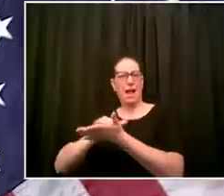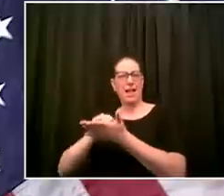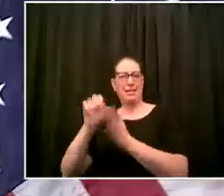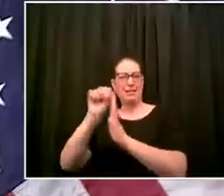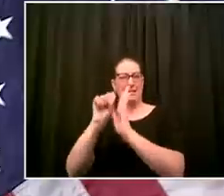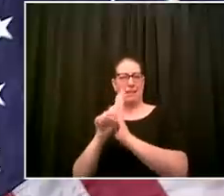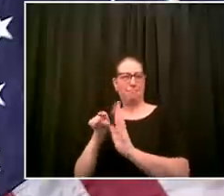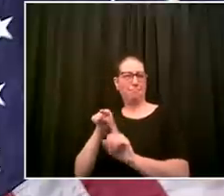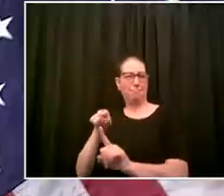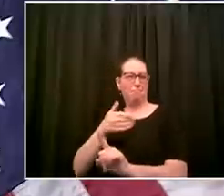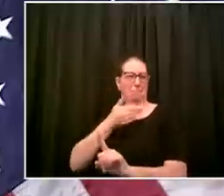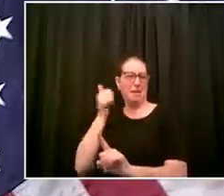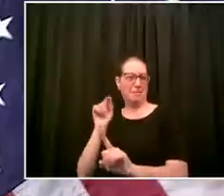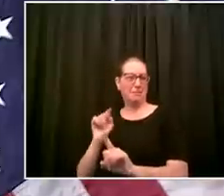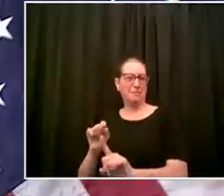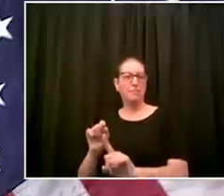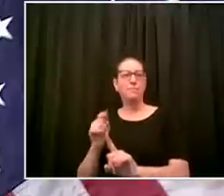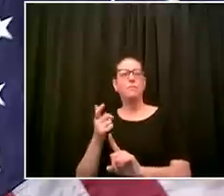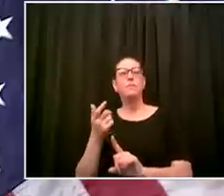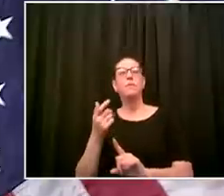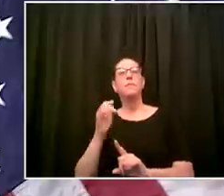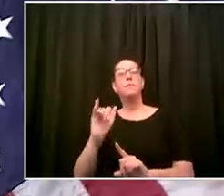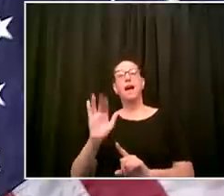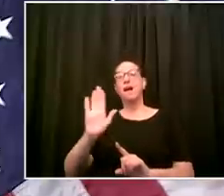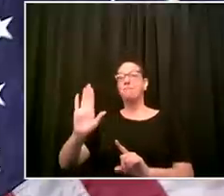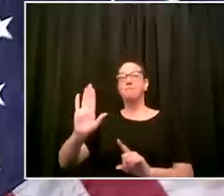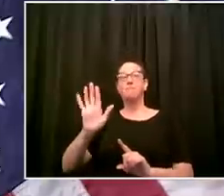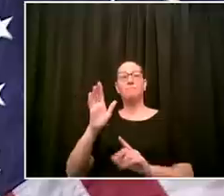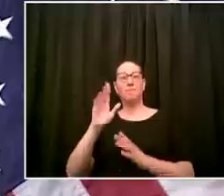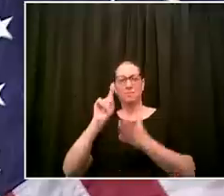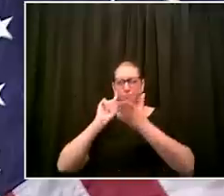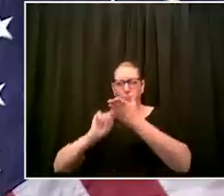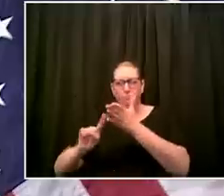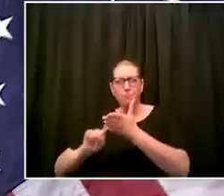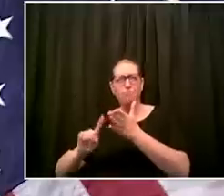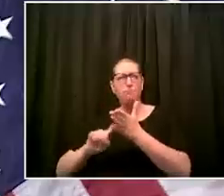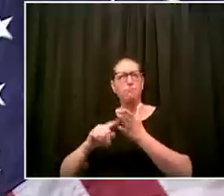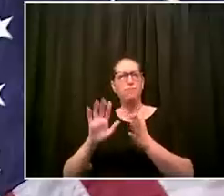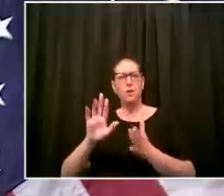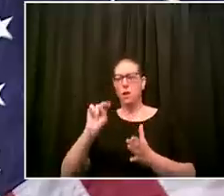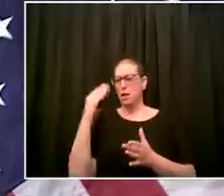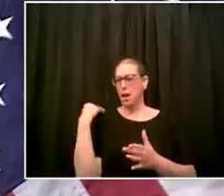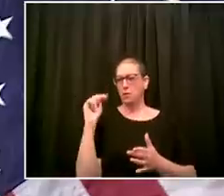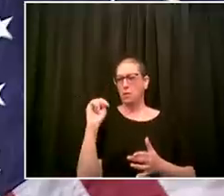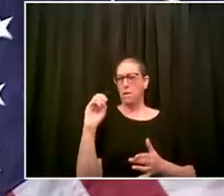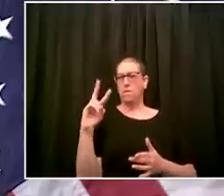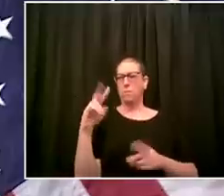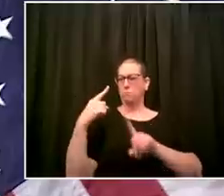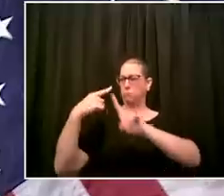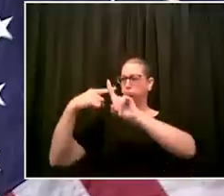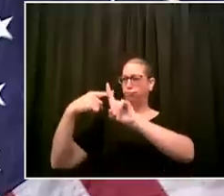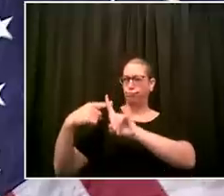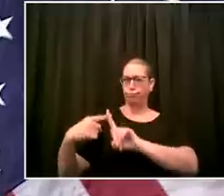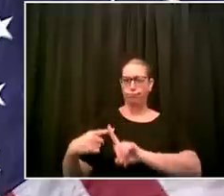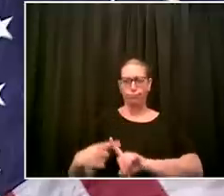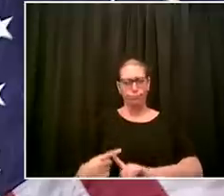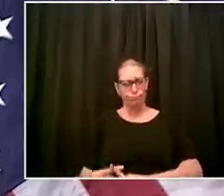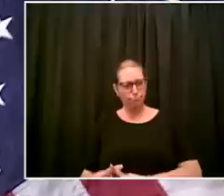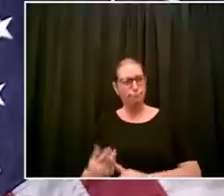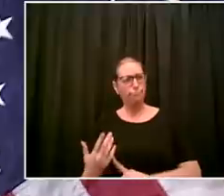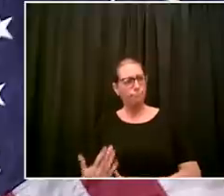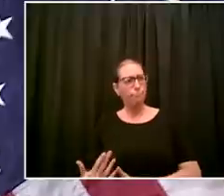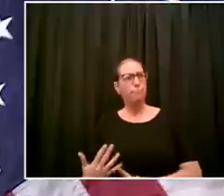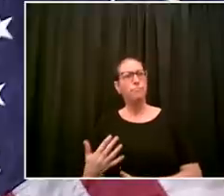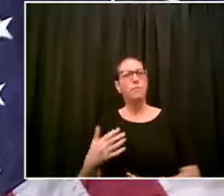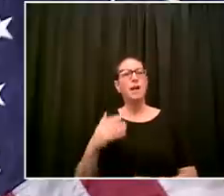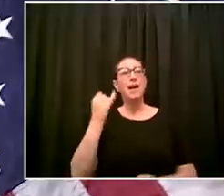positive so um you know if something went wrong we want to know exactly what it was we want